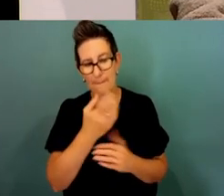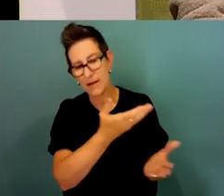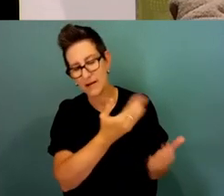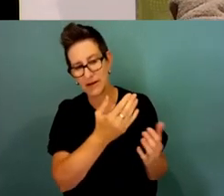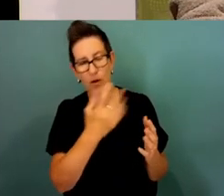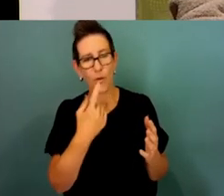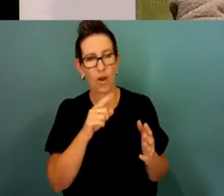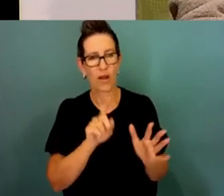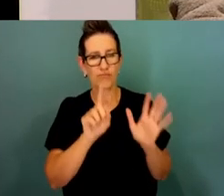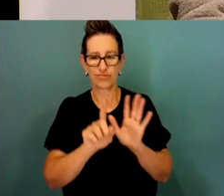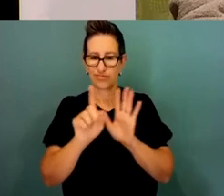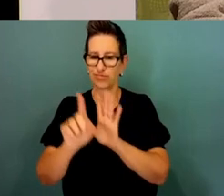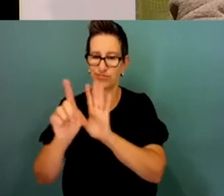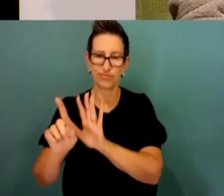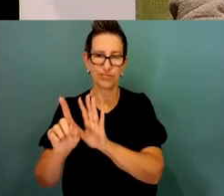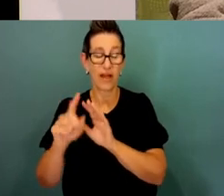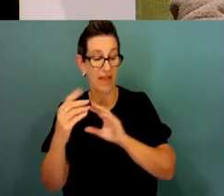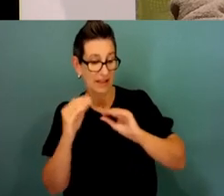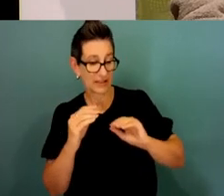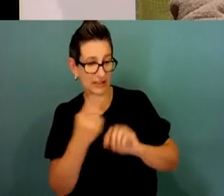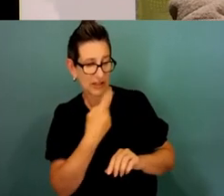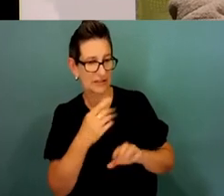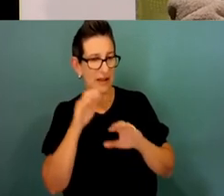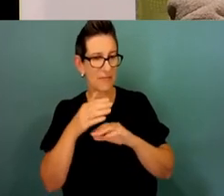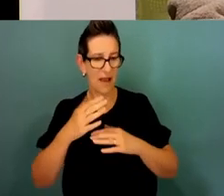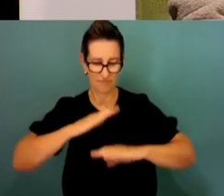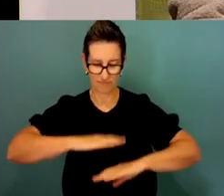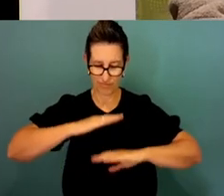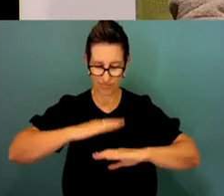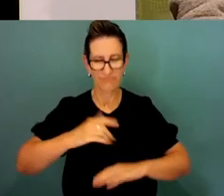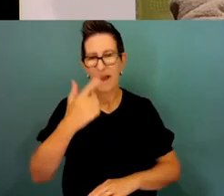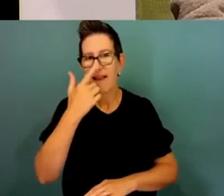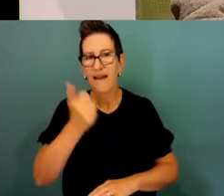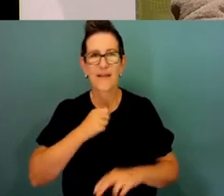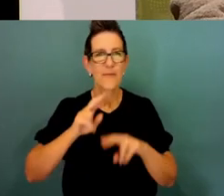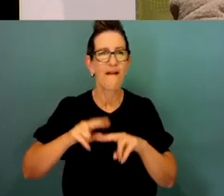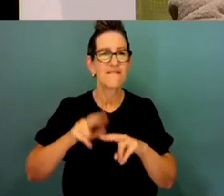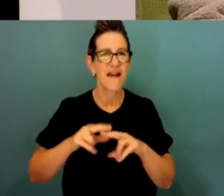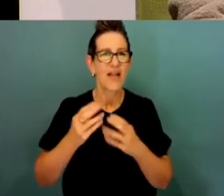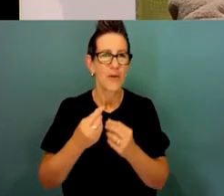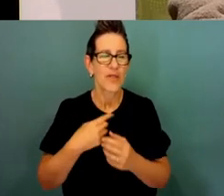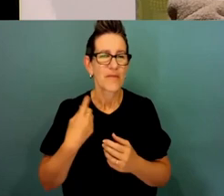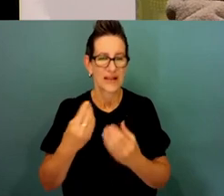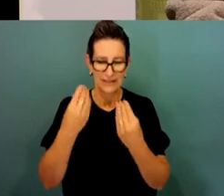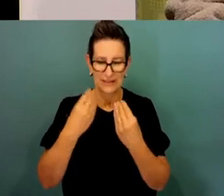the place. I was privileged to have my dad do that with me. So he taught me all about